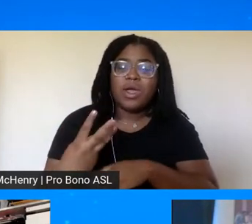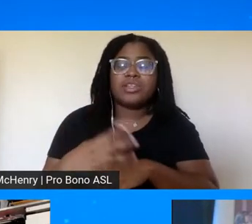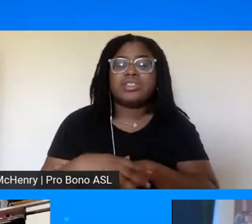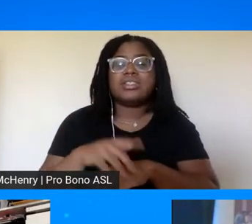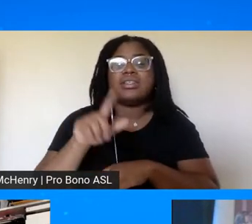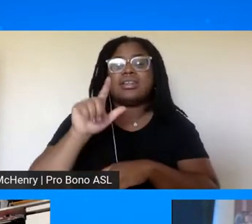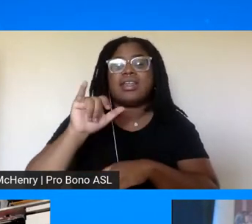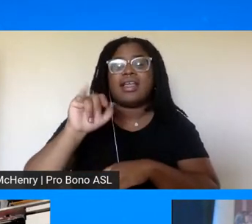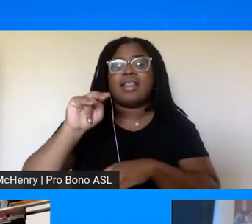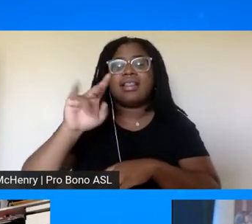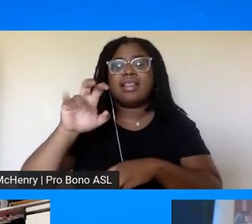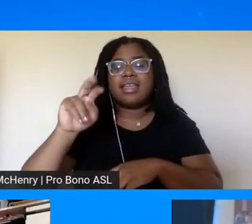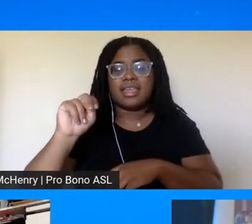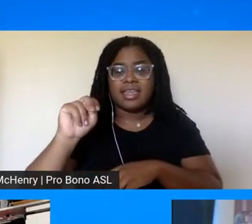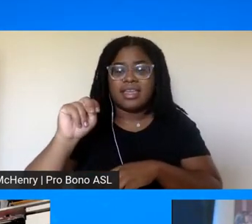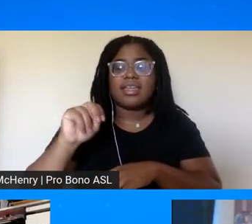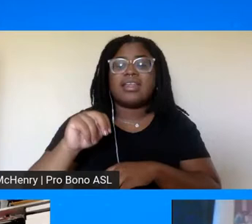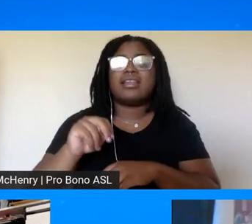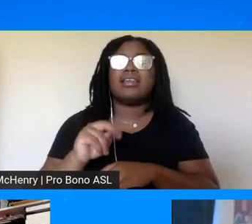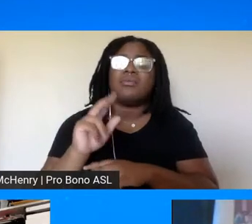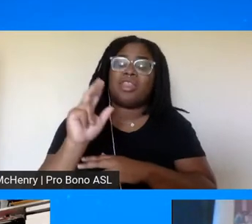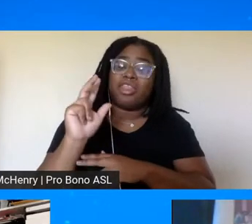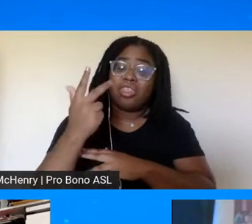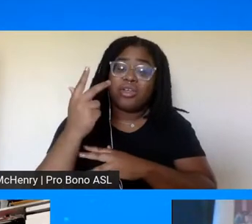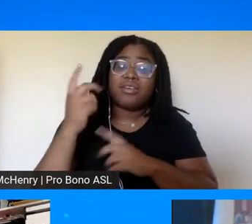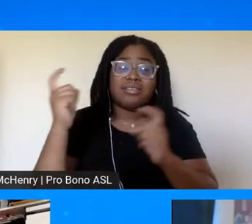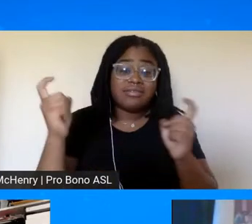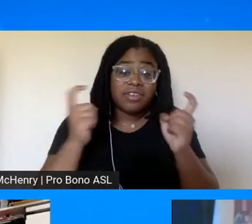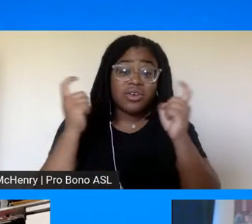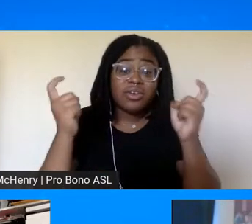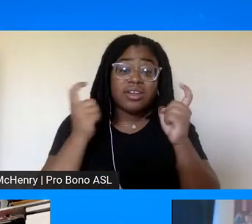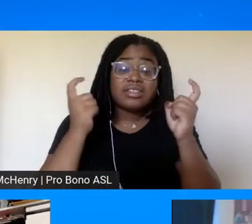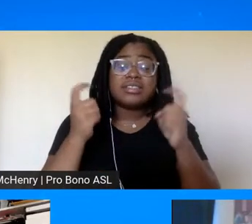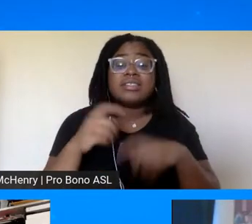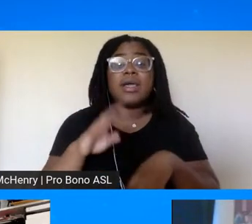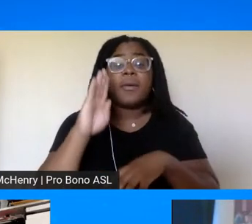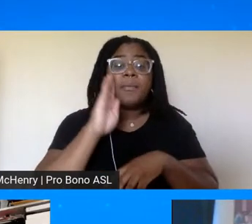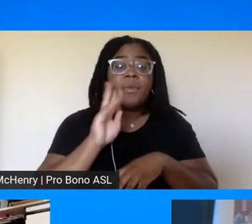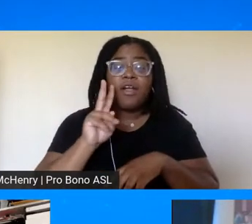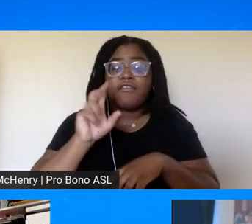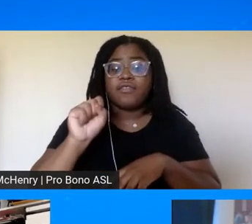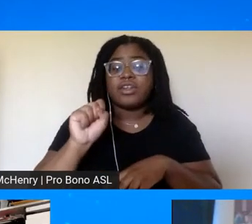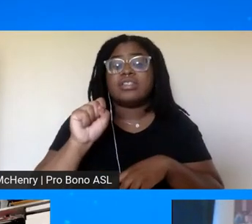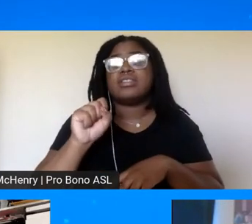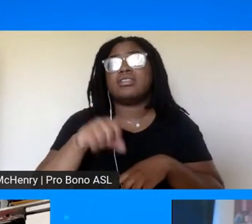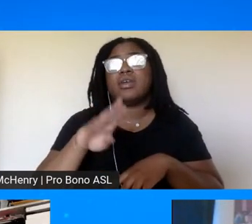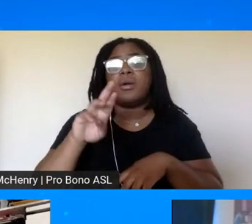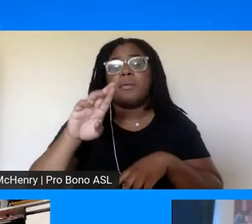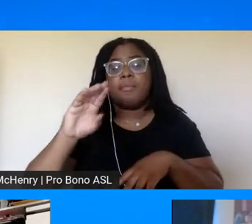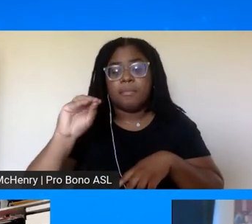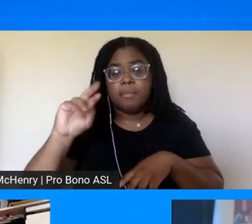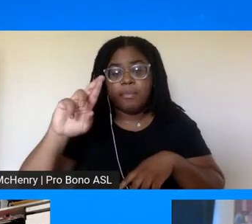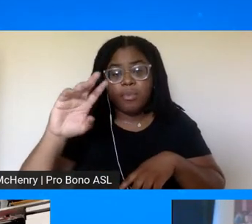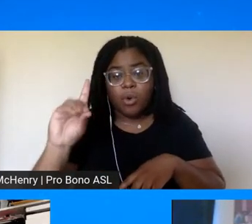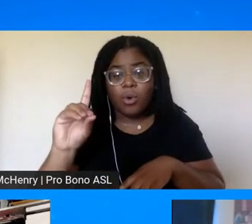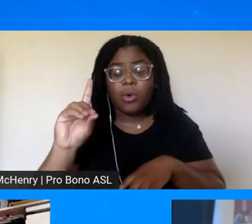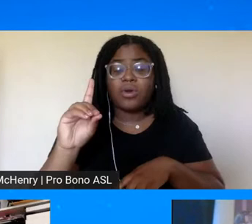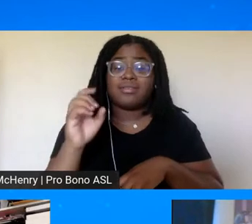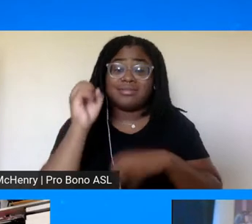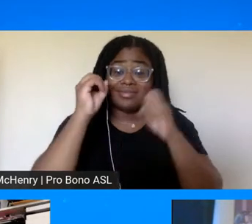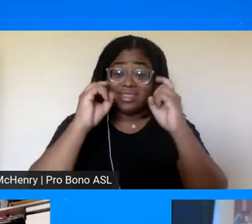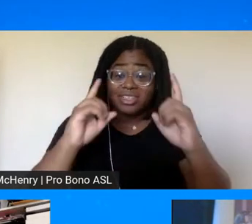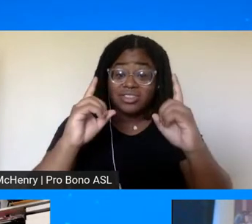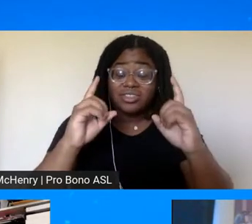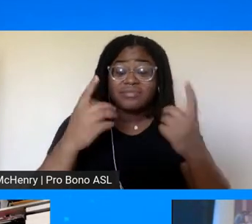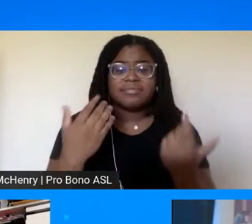um it was the third anniversary of brown versus board of education and and and as we know